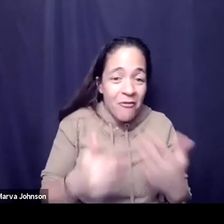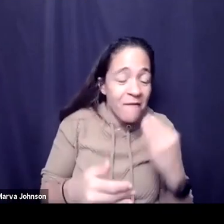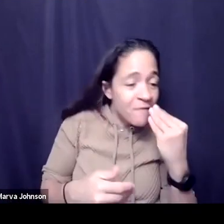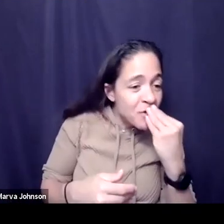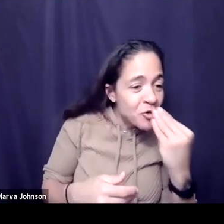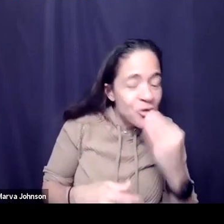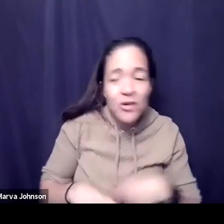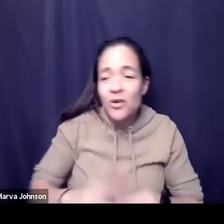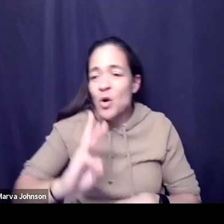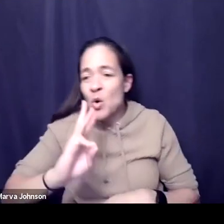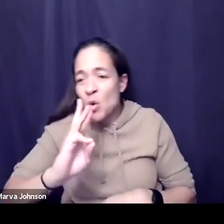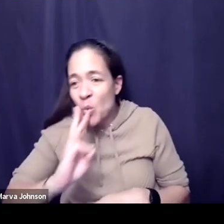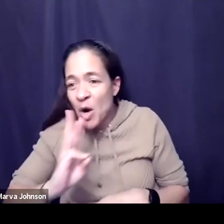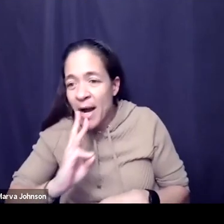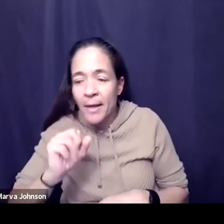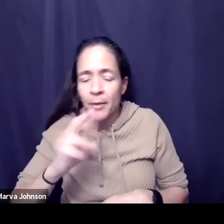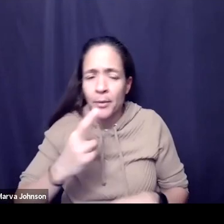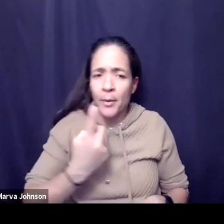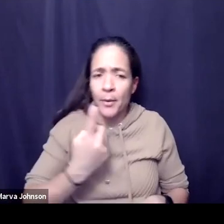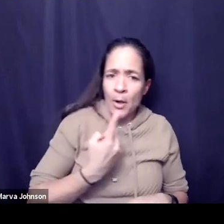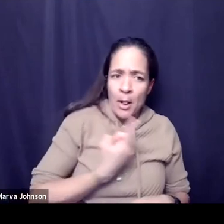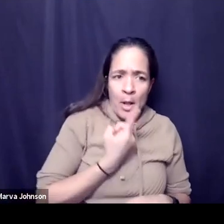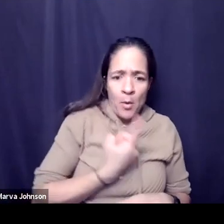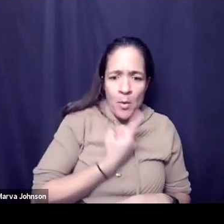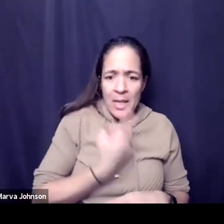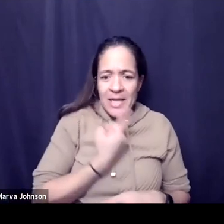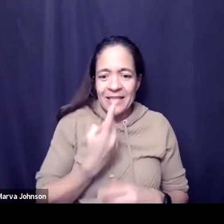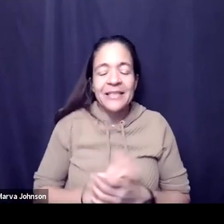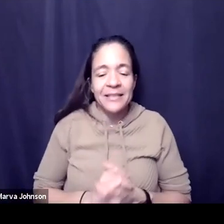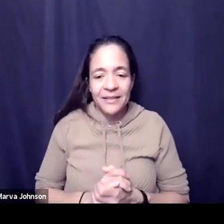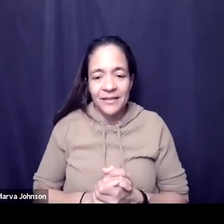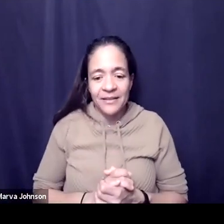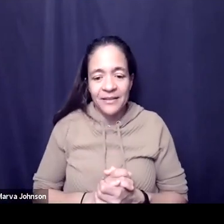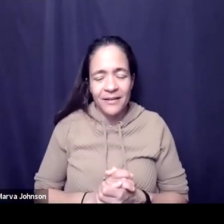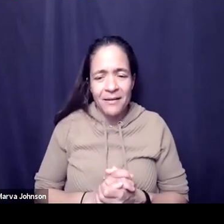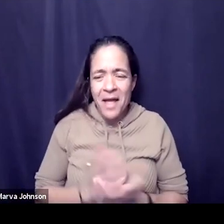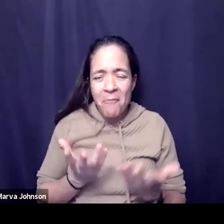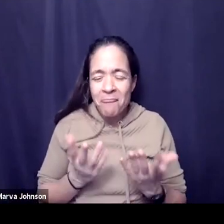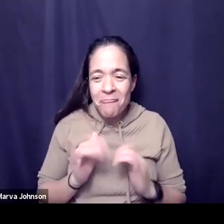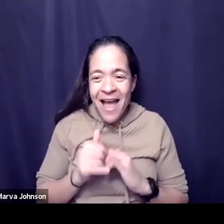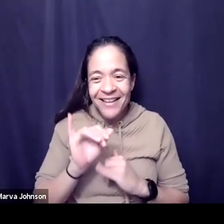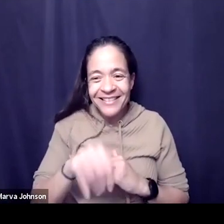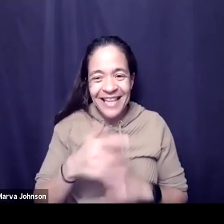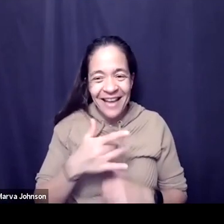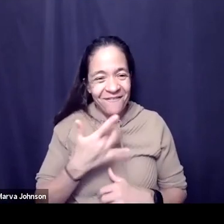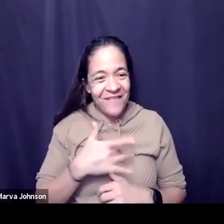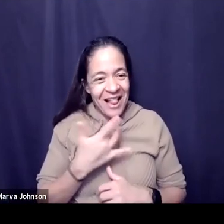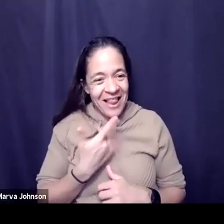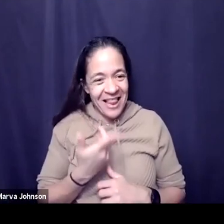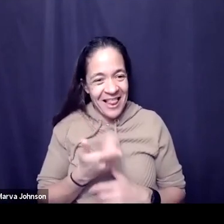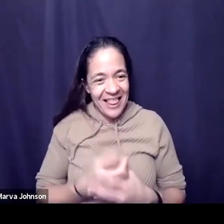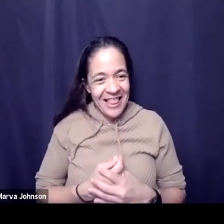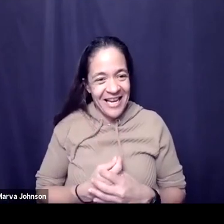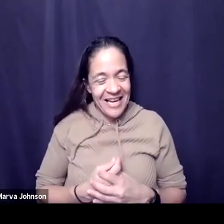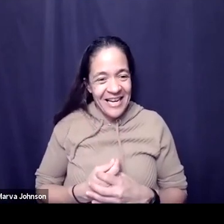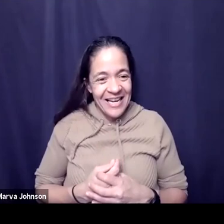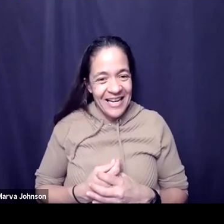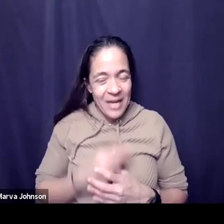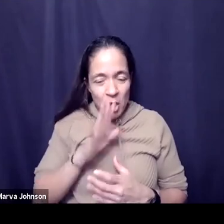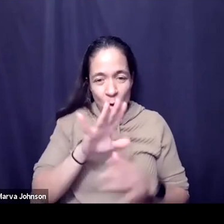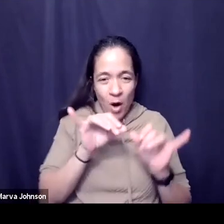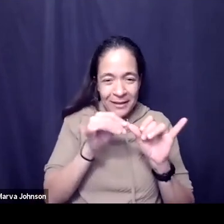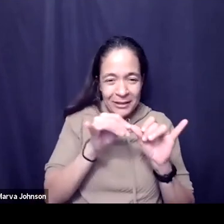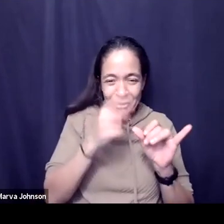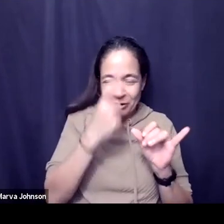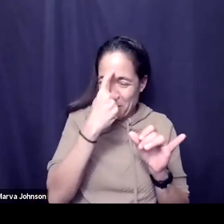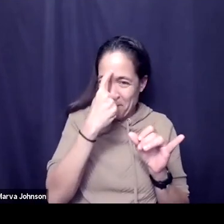loneliness and so what does that feel like now like can you quantify using your kind of engineer's brain